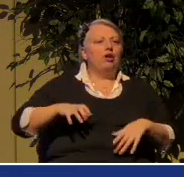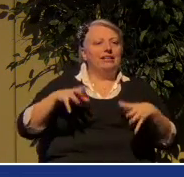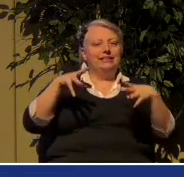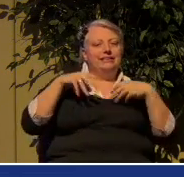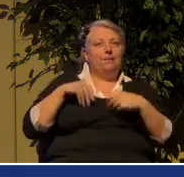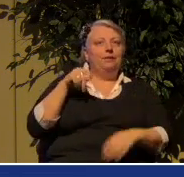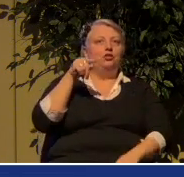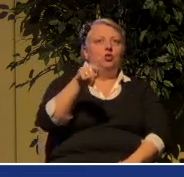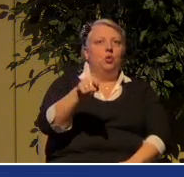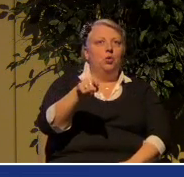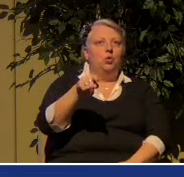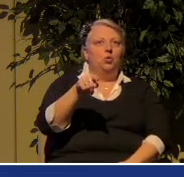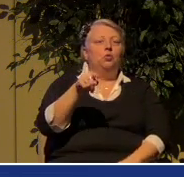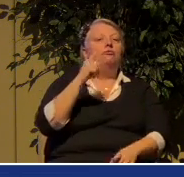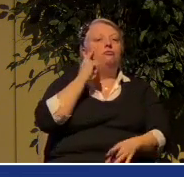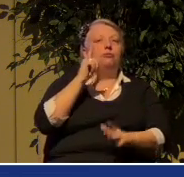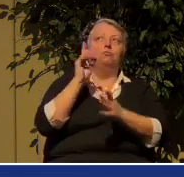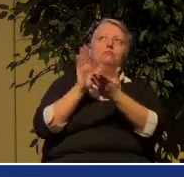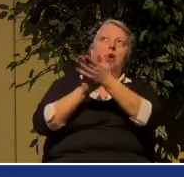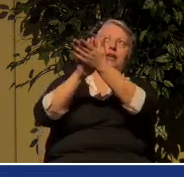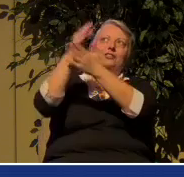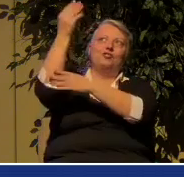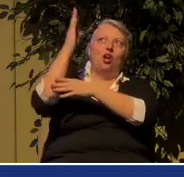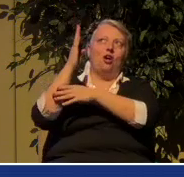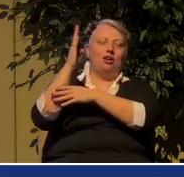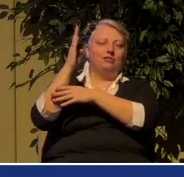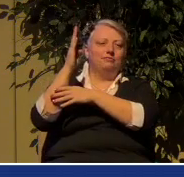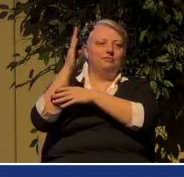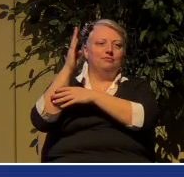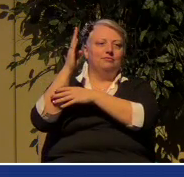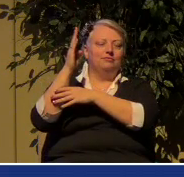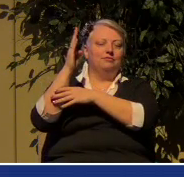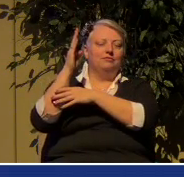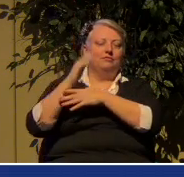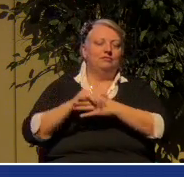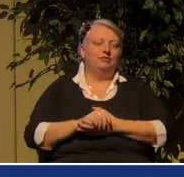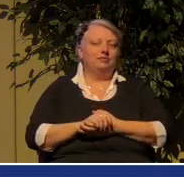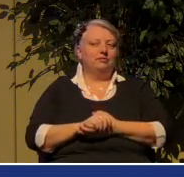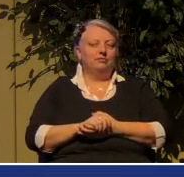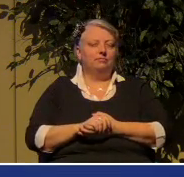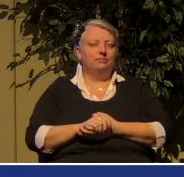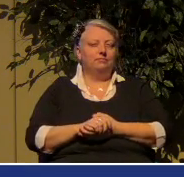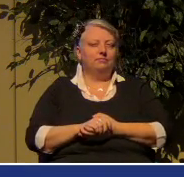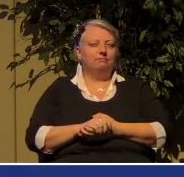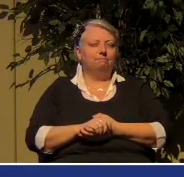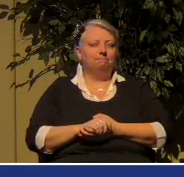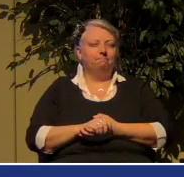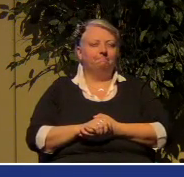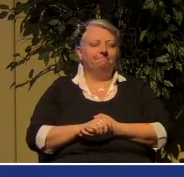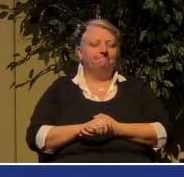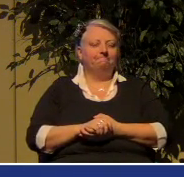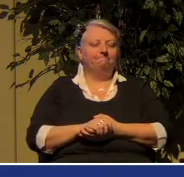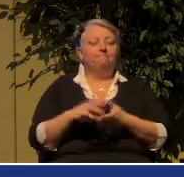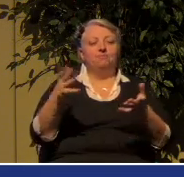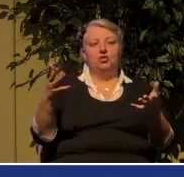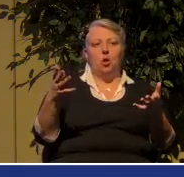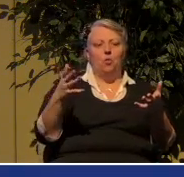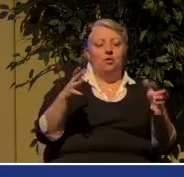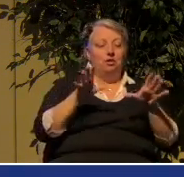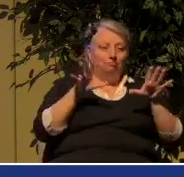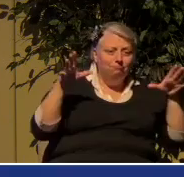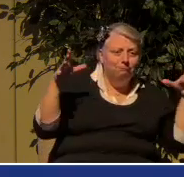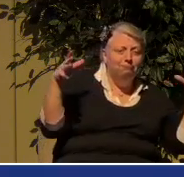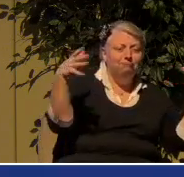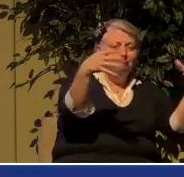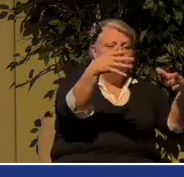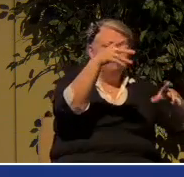in order to bring praise to God. And so on the one hand, you have a whole group of folks who want to